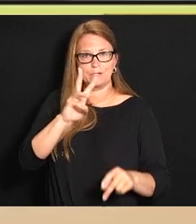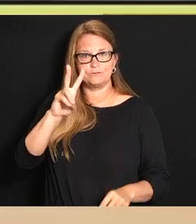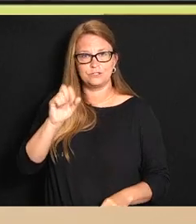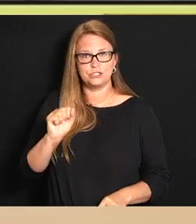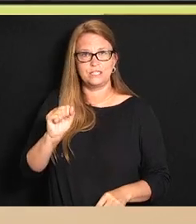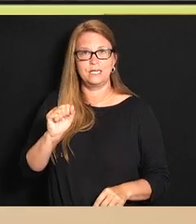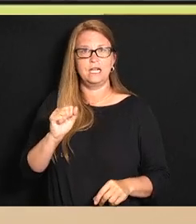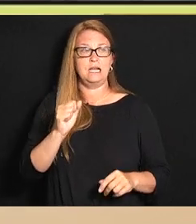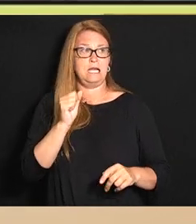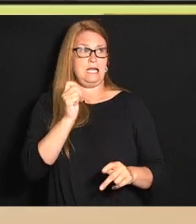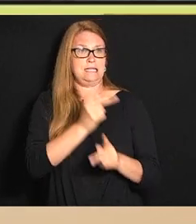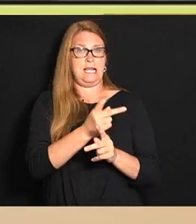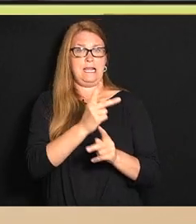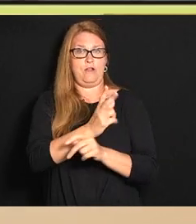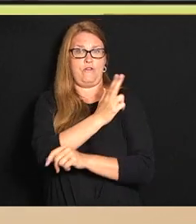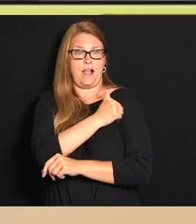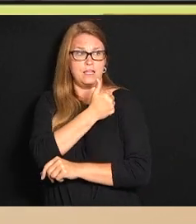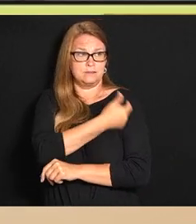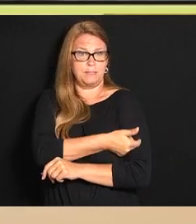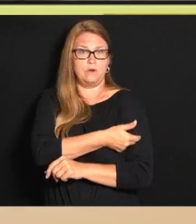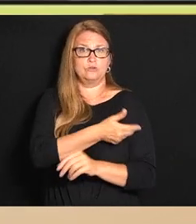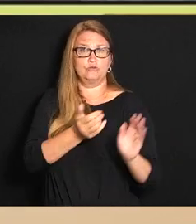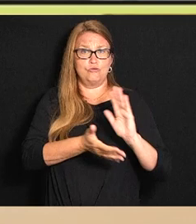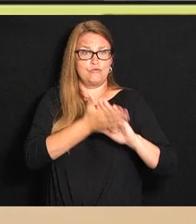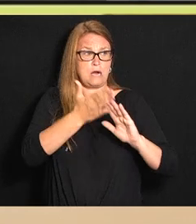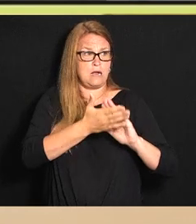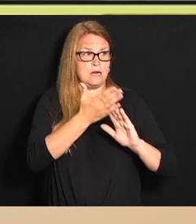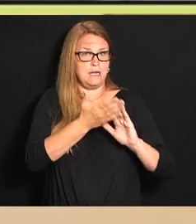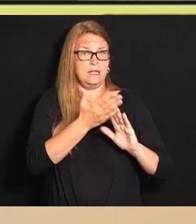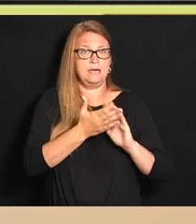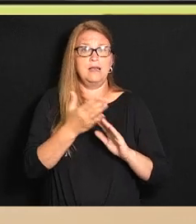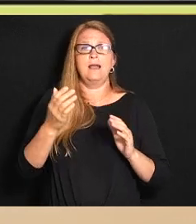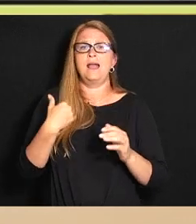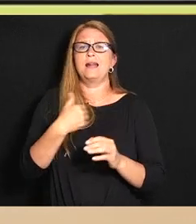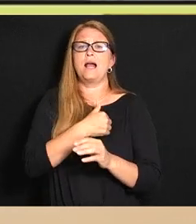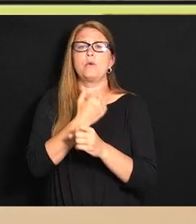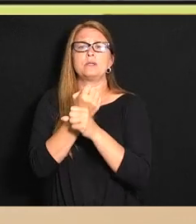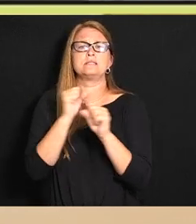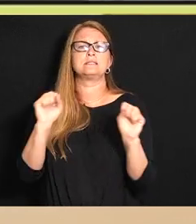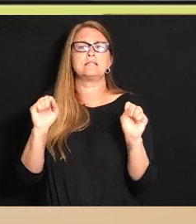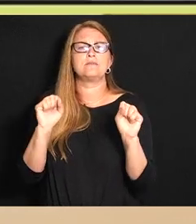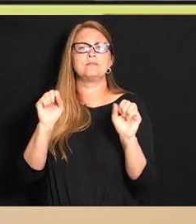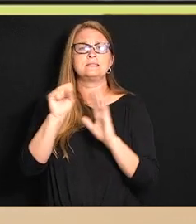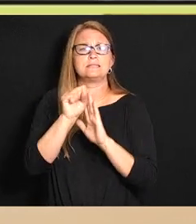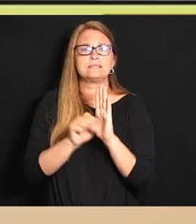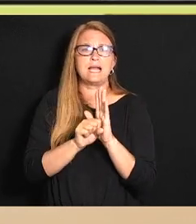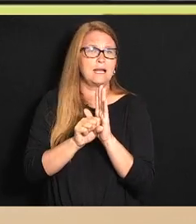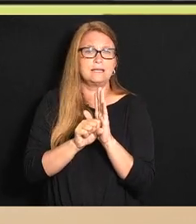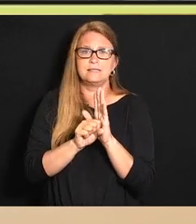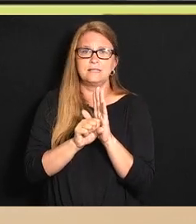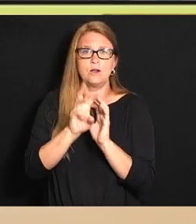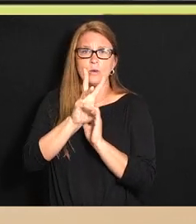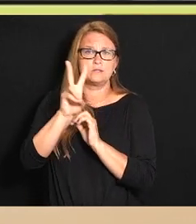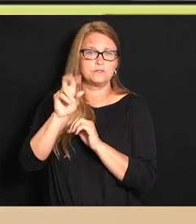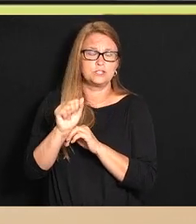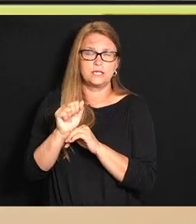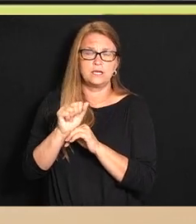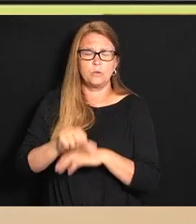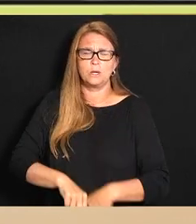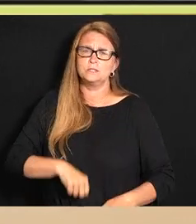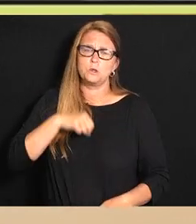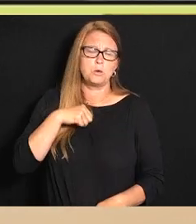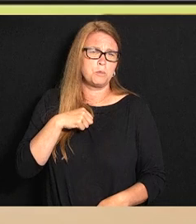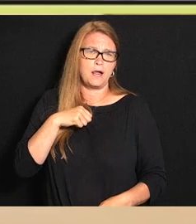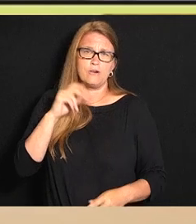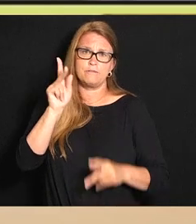capacity and help keep our state together. We're really proud of the job that people in this state have done but